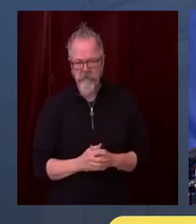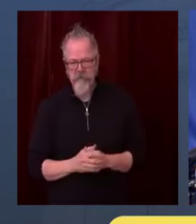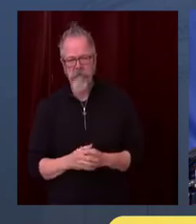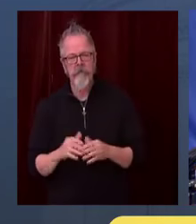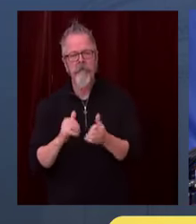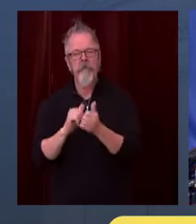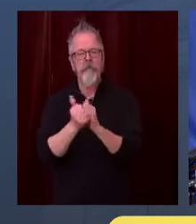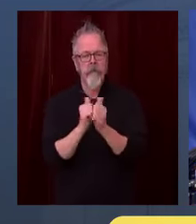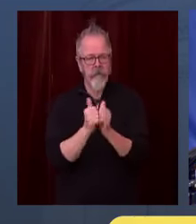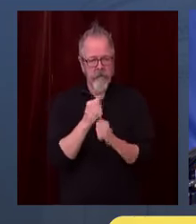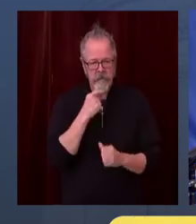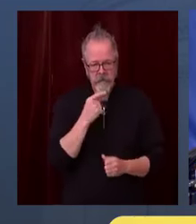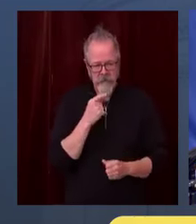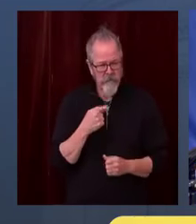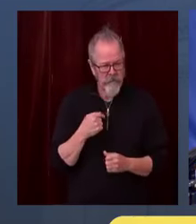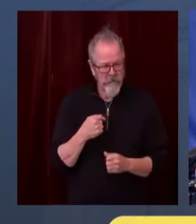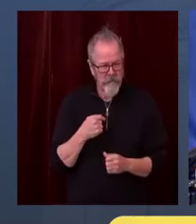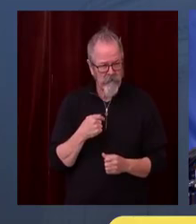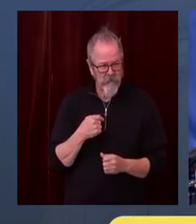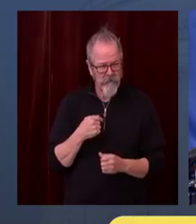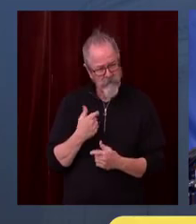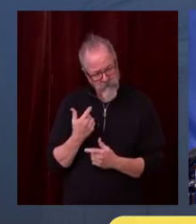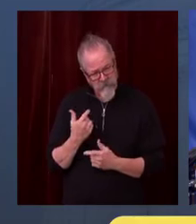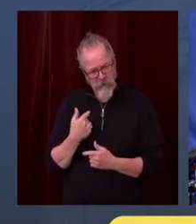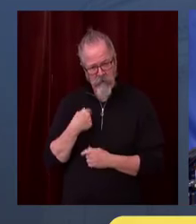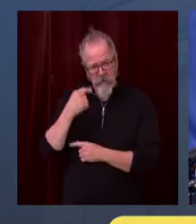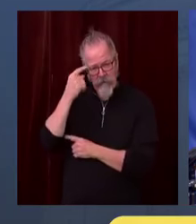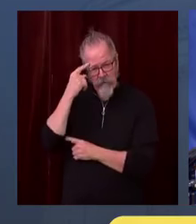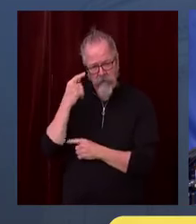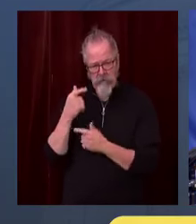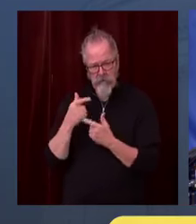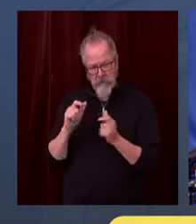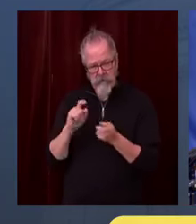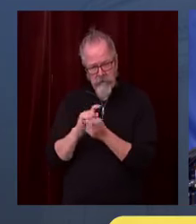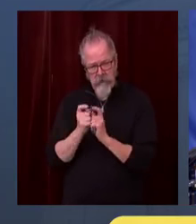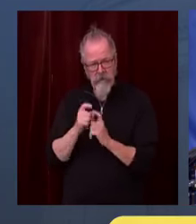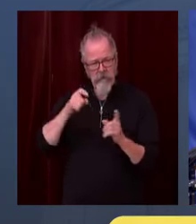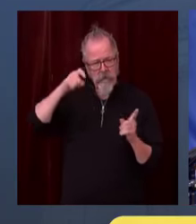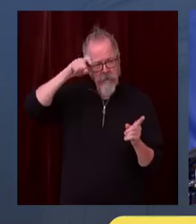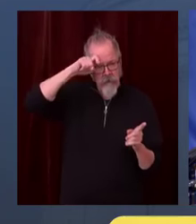Seahawks or the Cougars and Huskies in their endeavors.